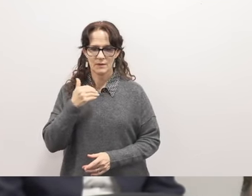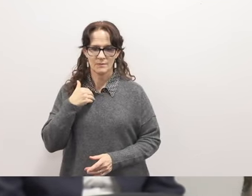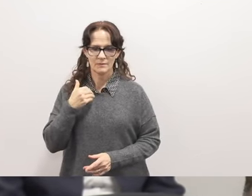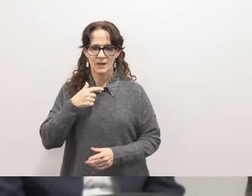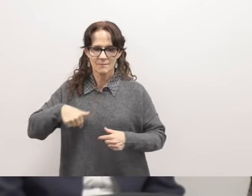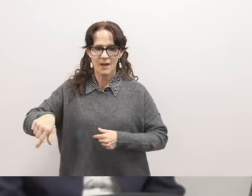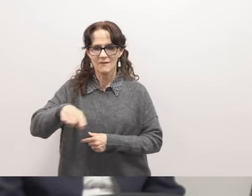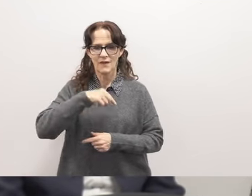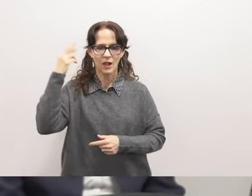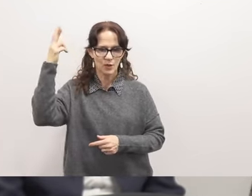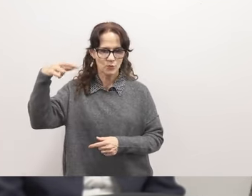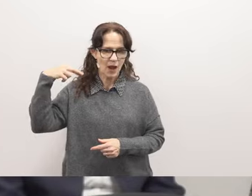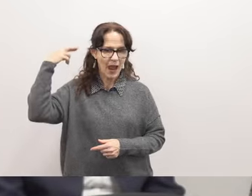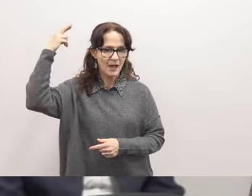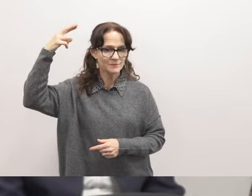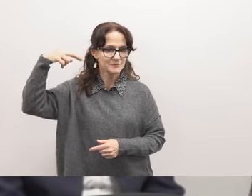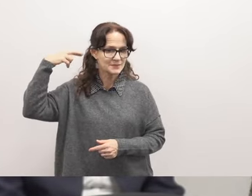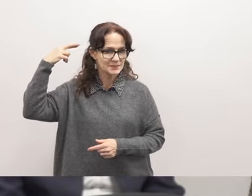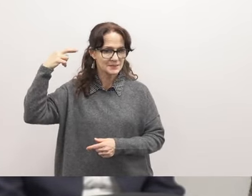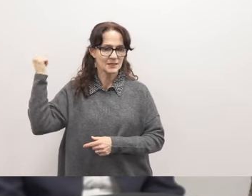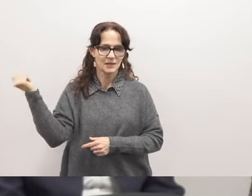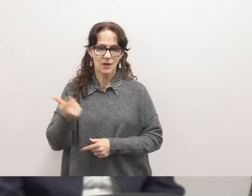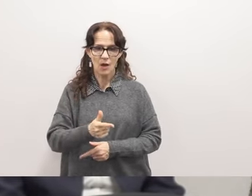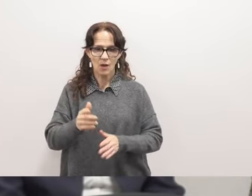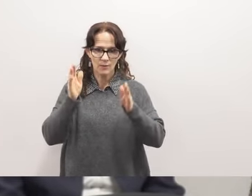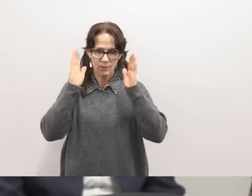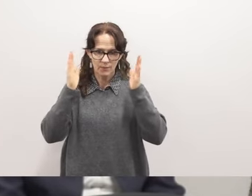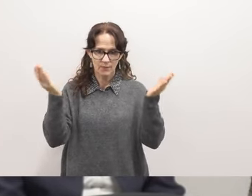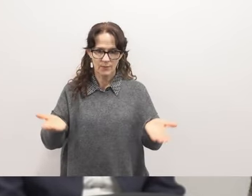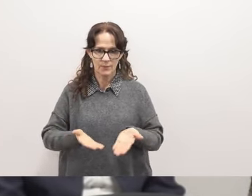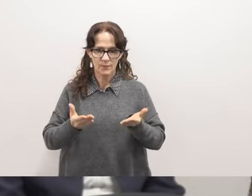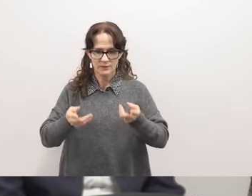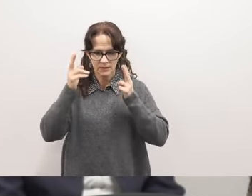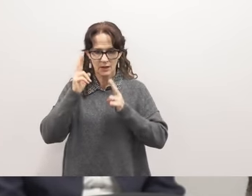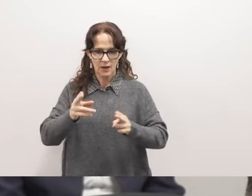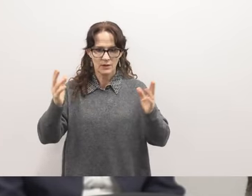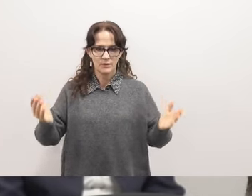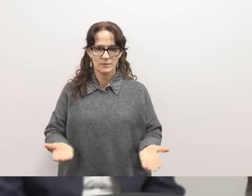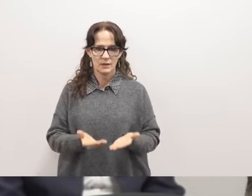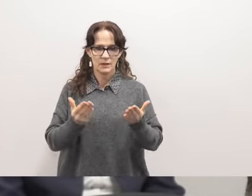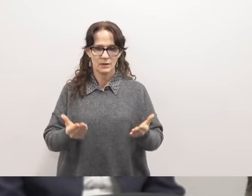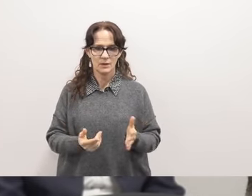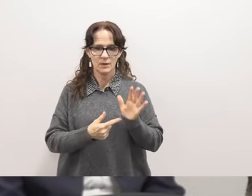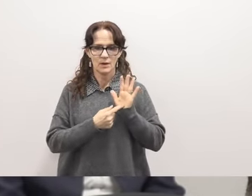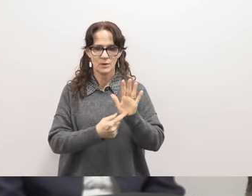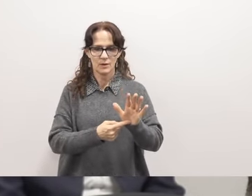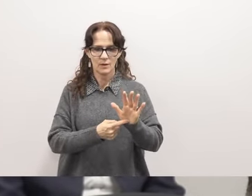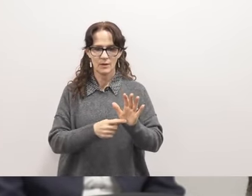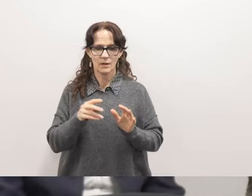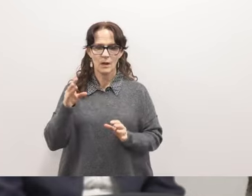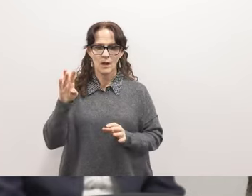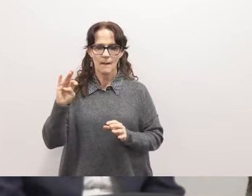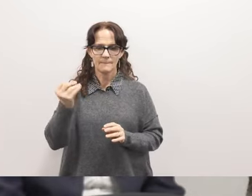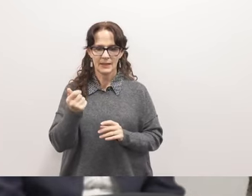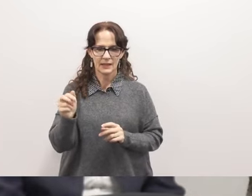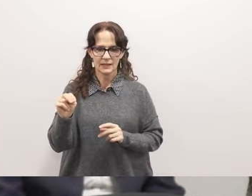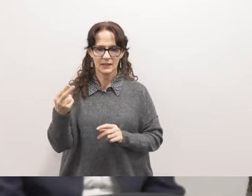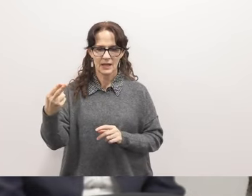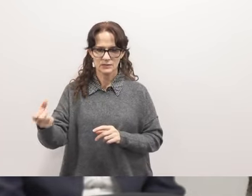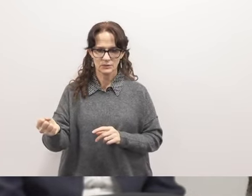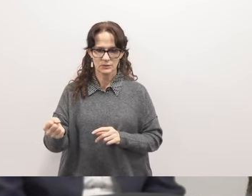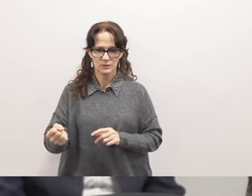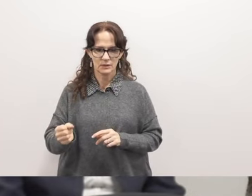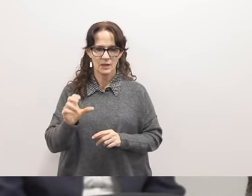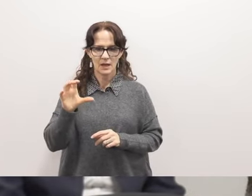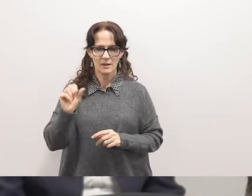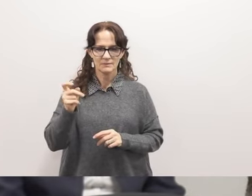rams and to everyone else in attendance it is an honor to be here today to represent millican high school my name